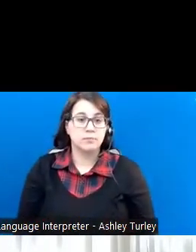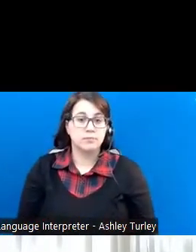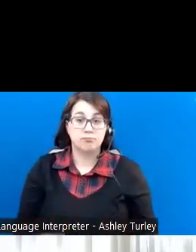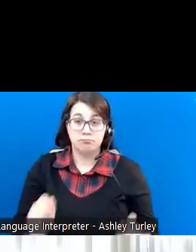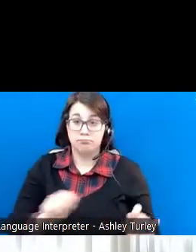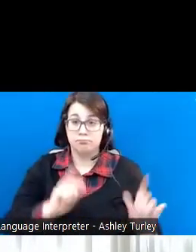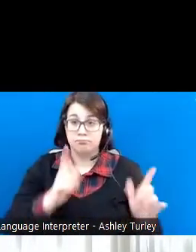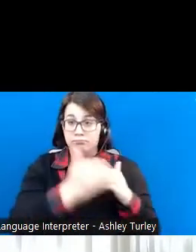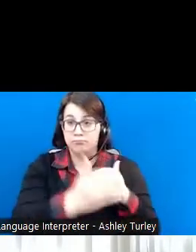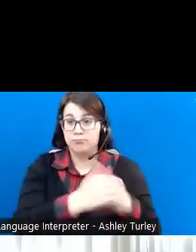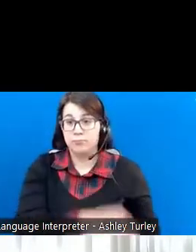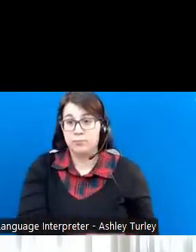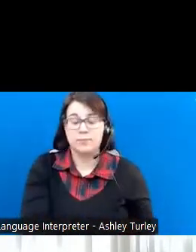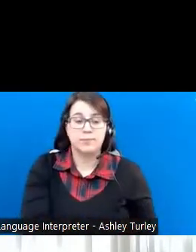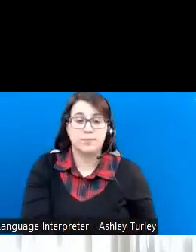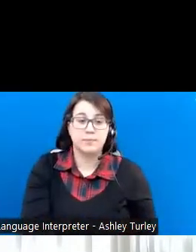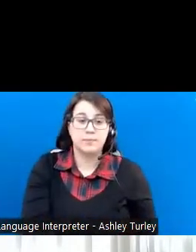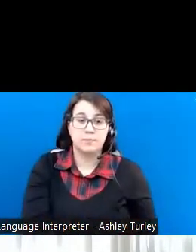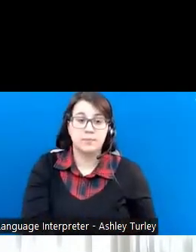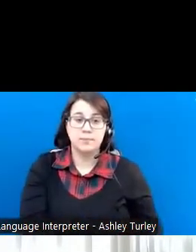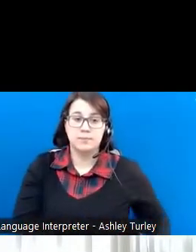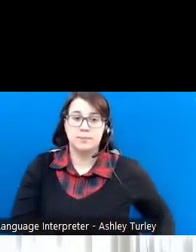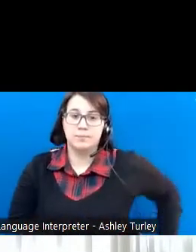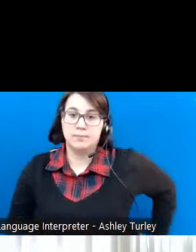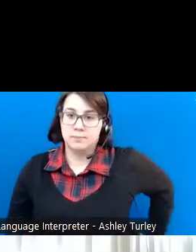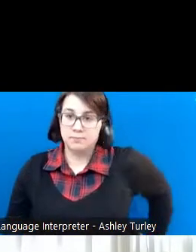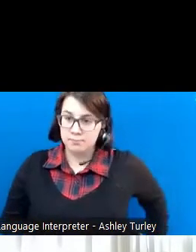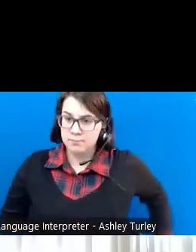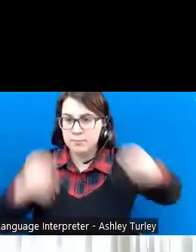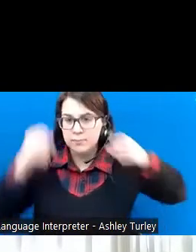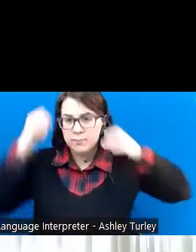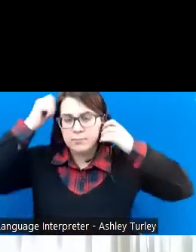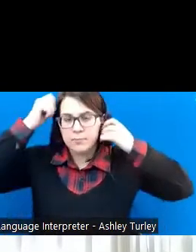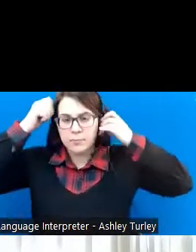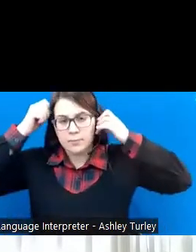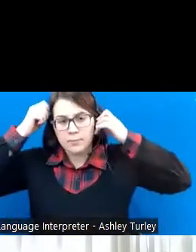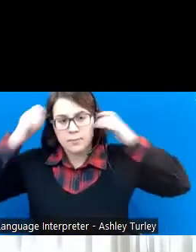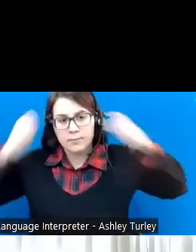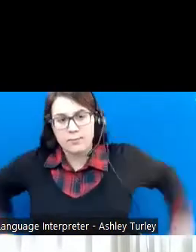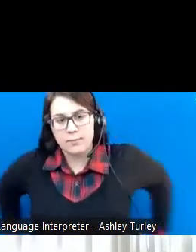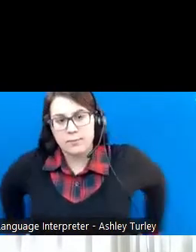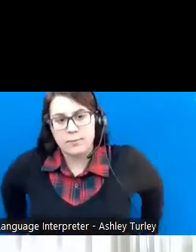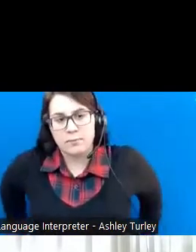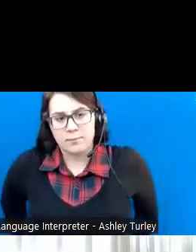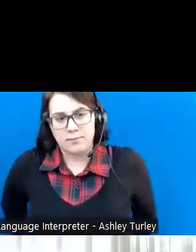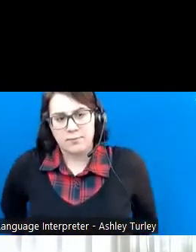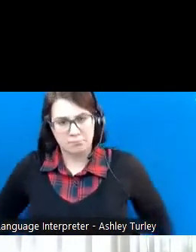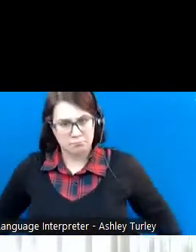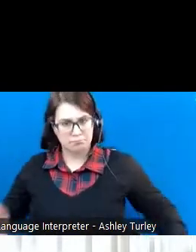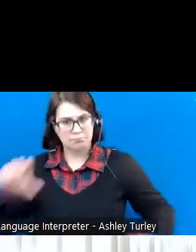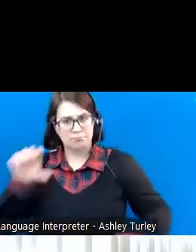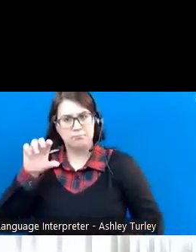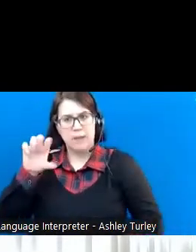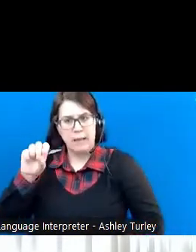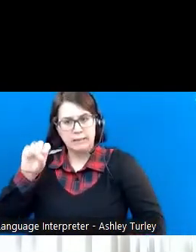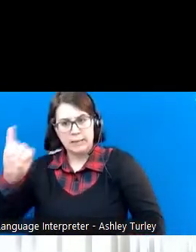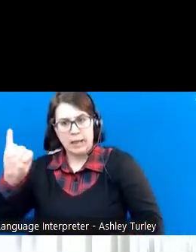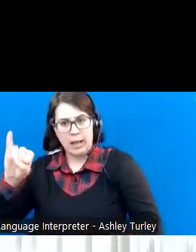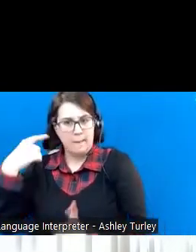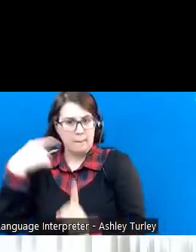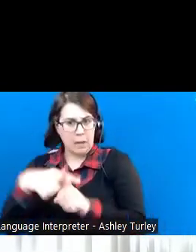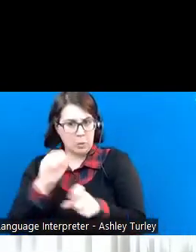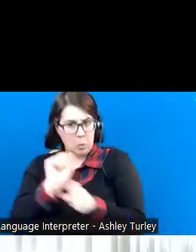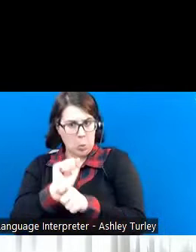So let's see how we can work on SSI and get more money.